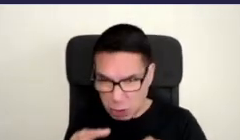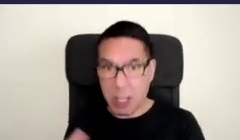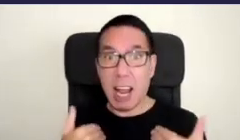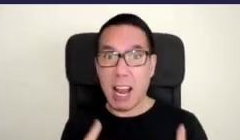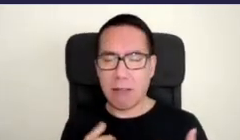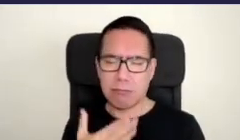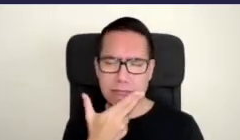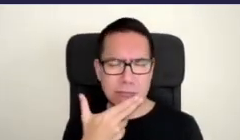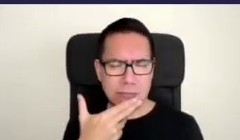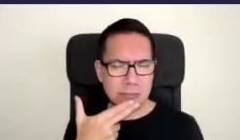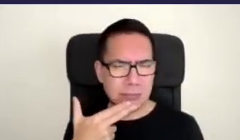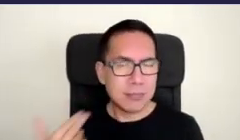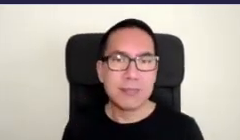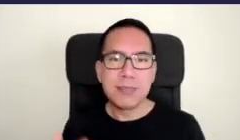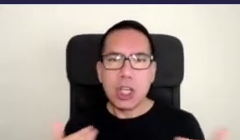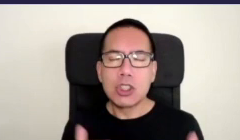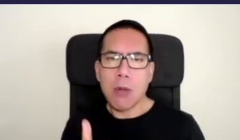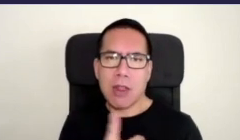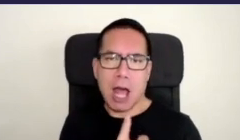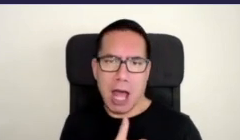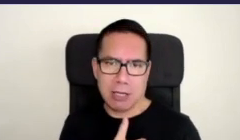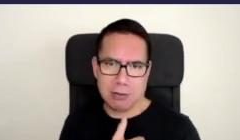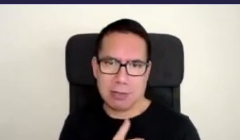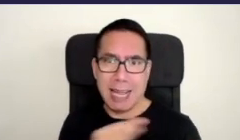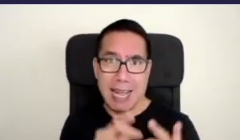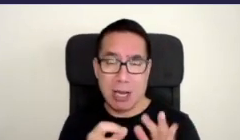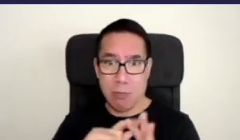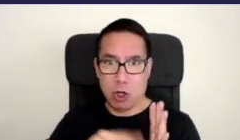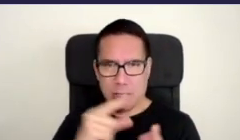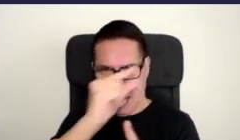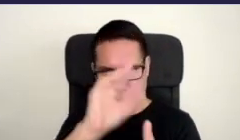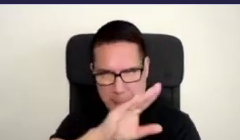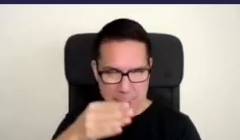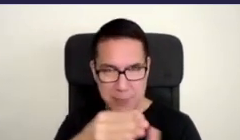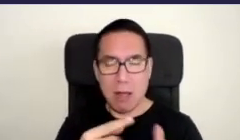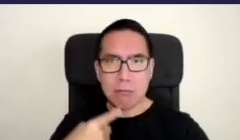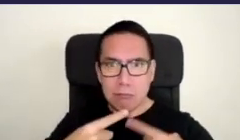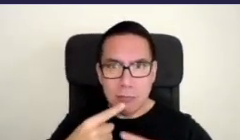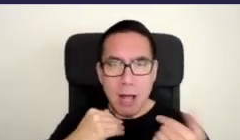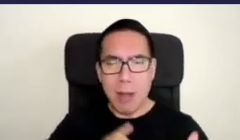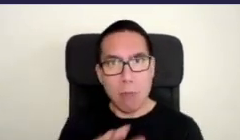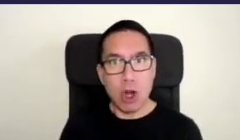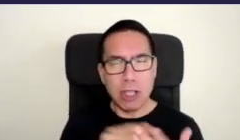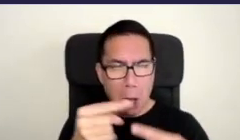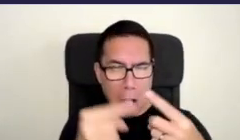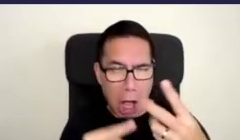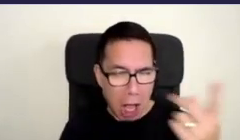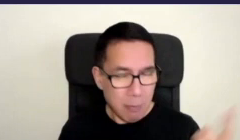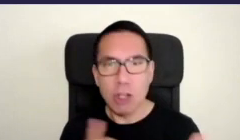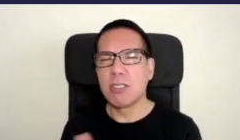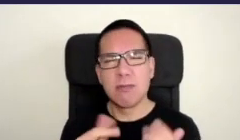so what is the heart gardening project working towards I would love to talk about our approach and so many things but we just don't have time but